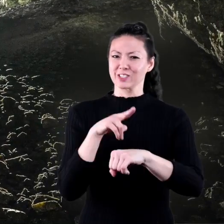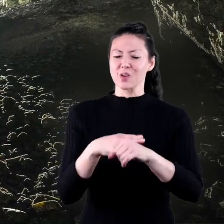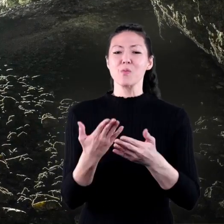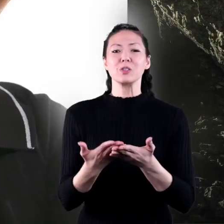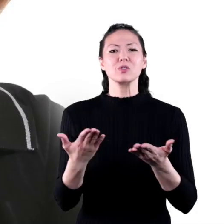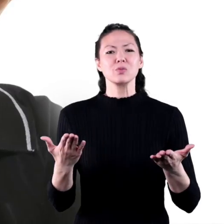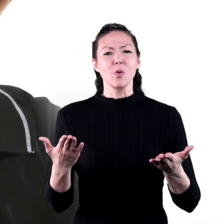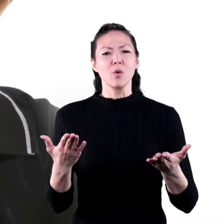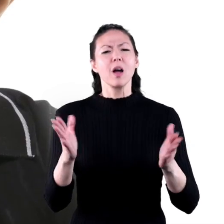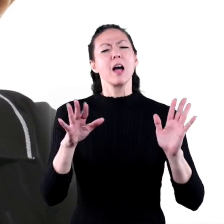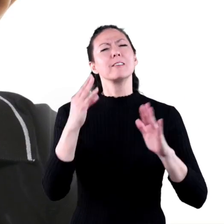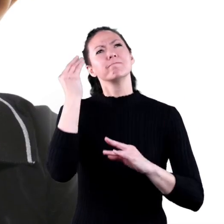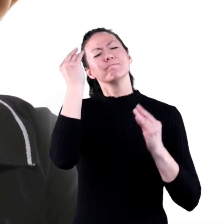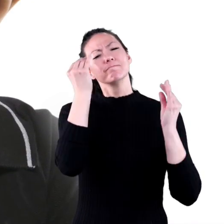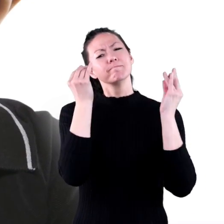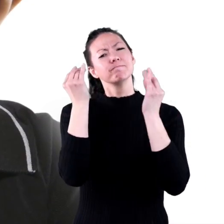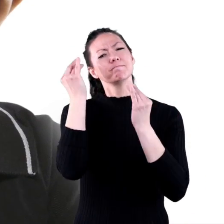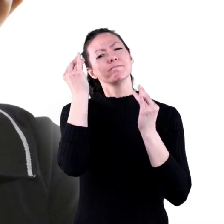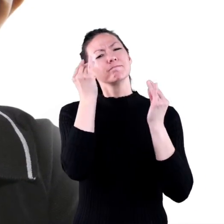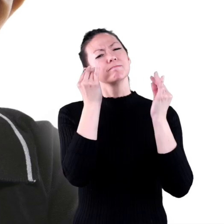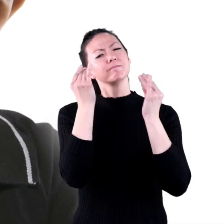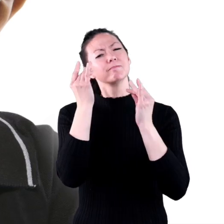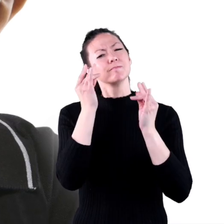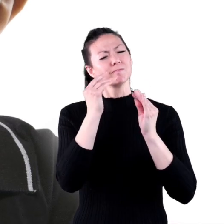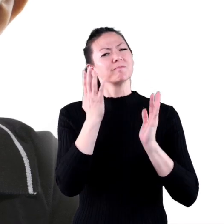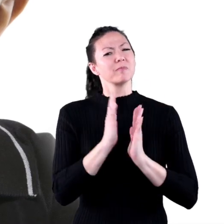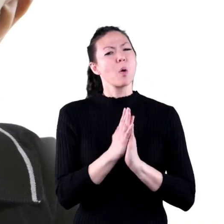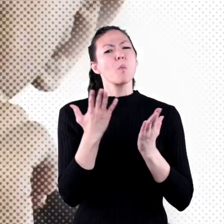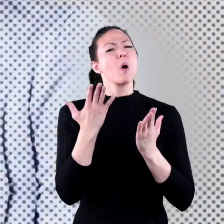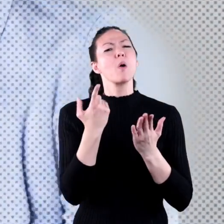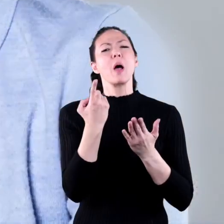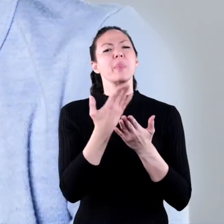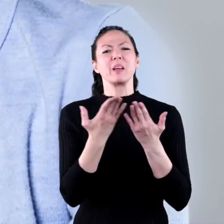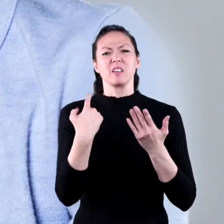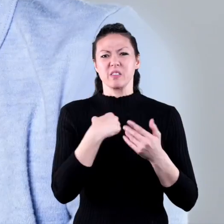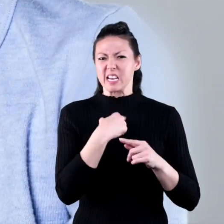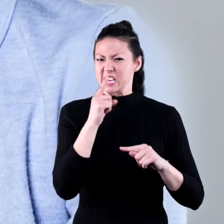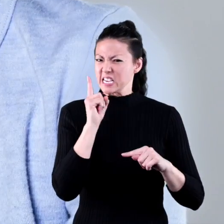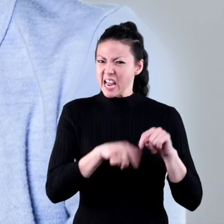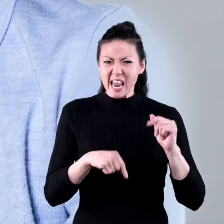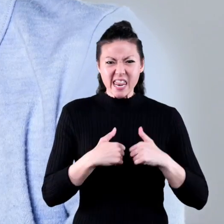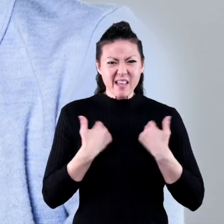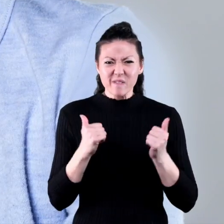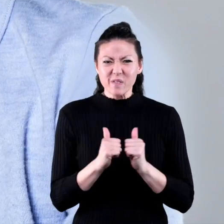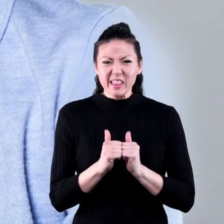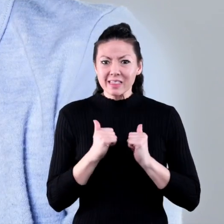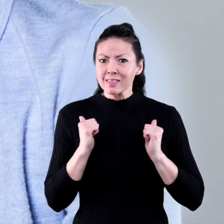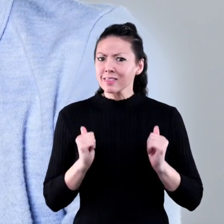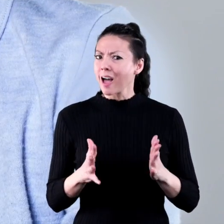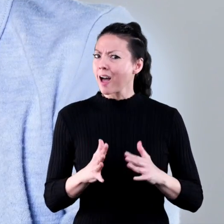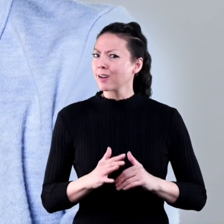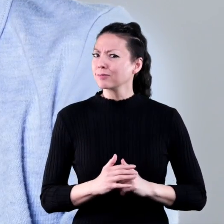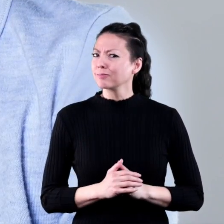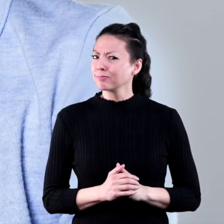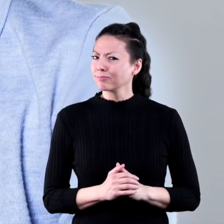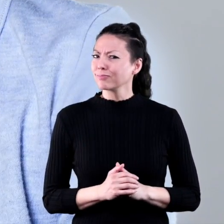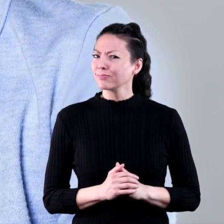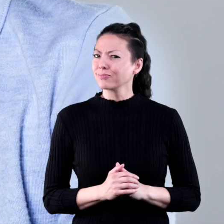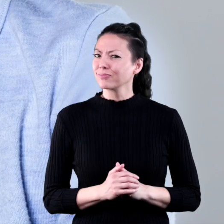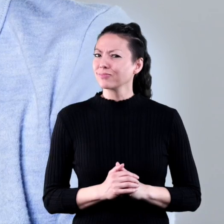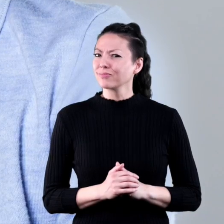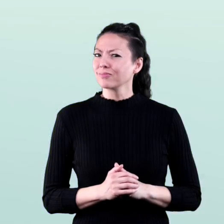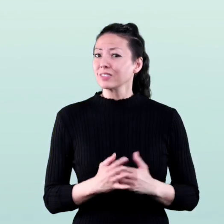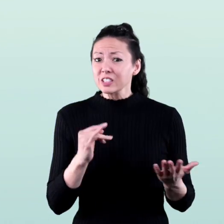Think for a moment and answer this question. What is the one thing you could not do without?